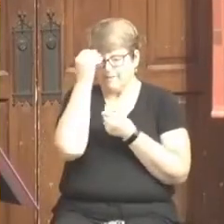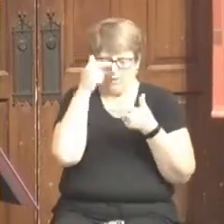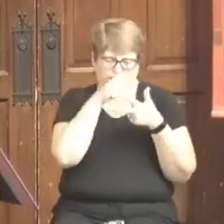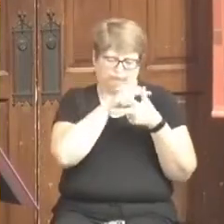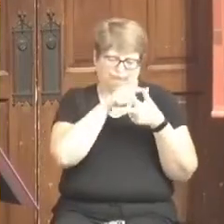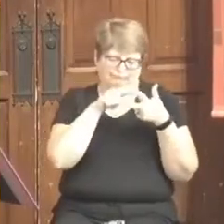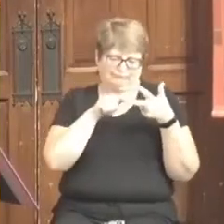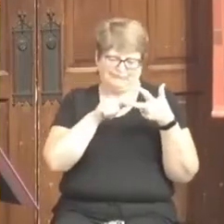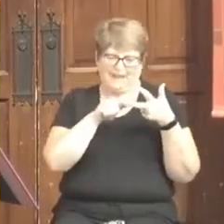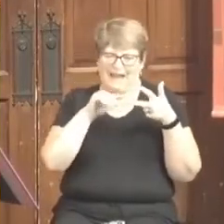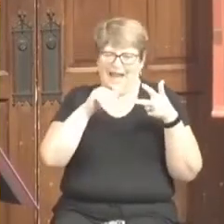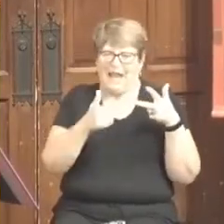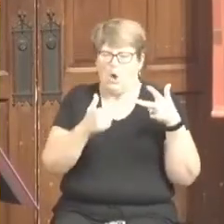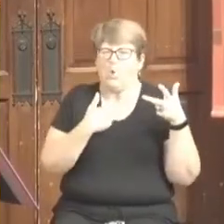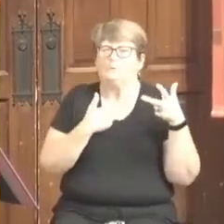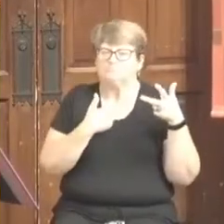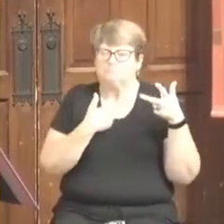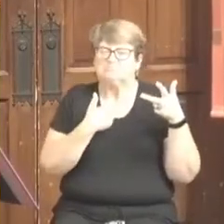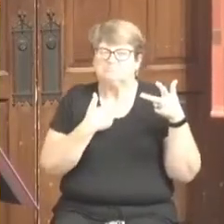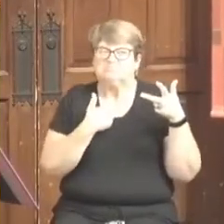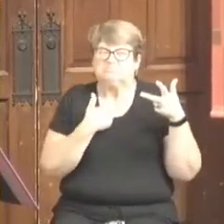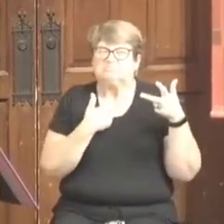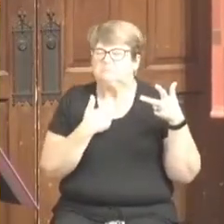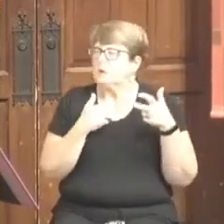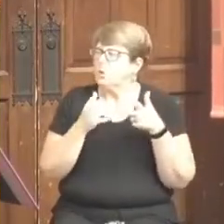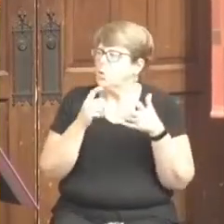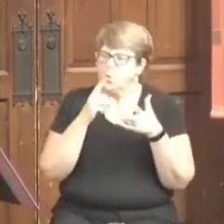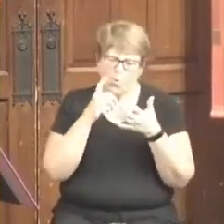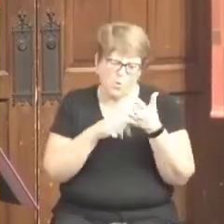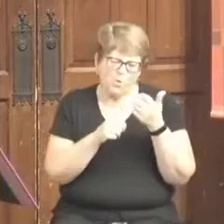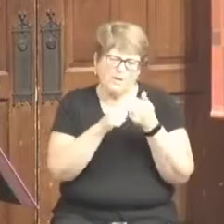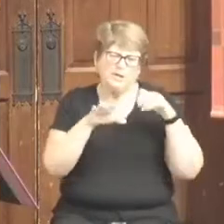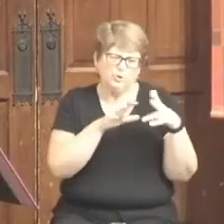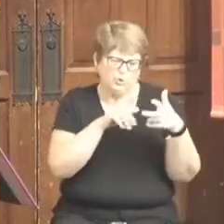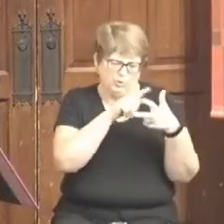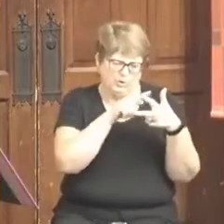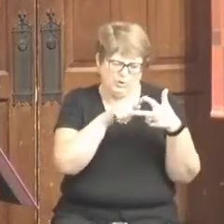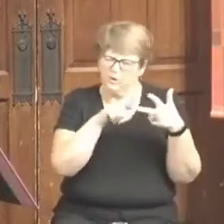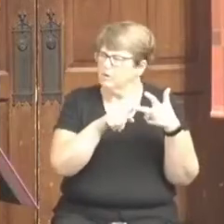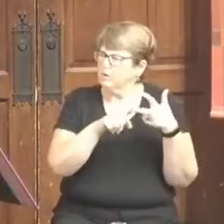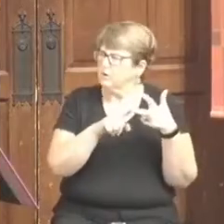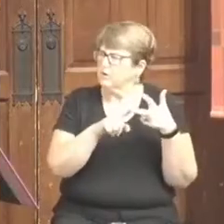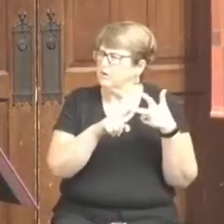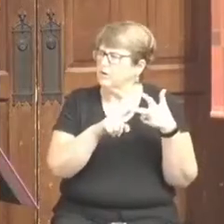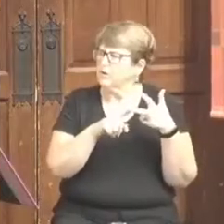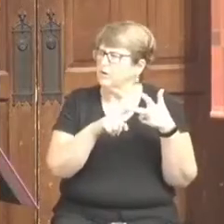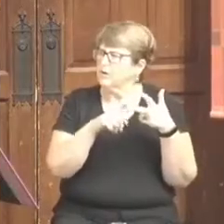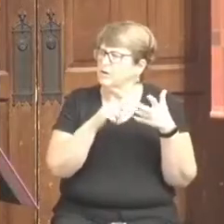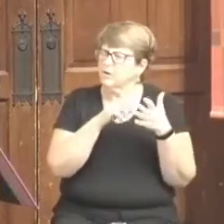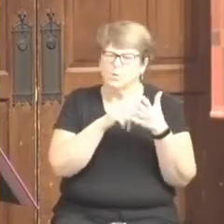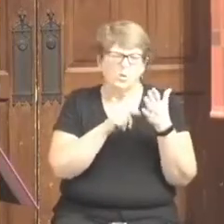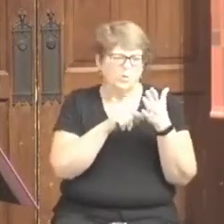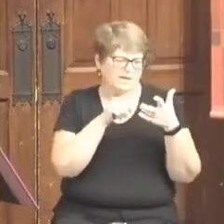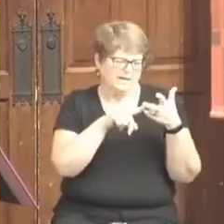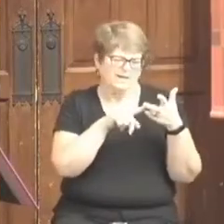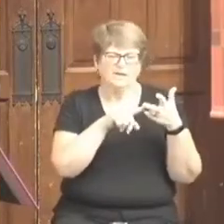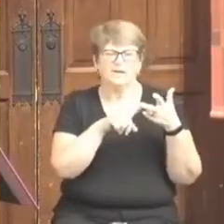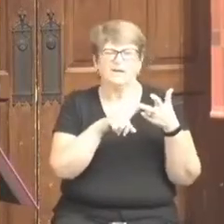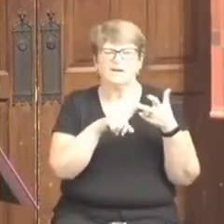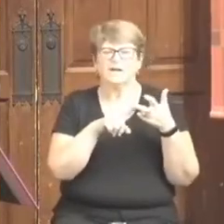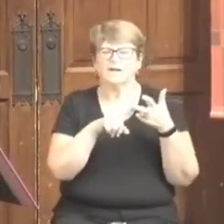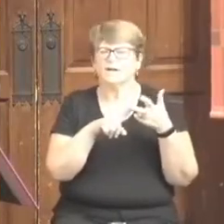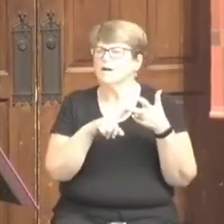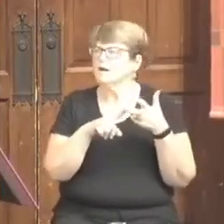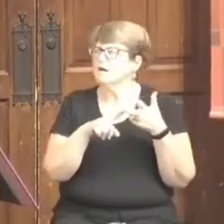ministry, I would just keep asking myself those questions. What would Bishop Matthews do? What would Bishop Yackel do? What would Bishop May do?